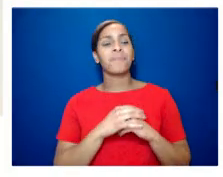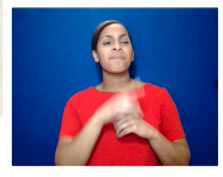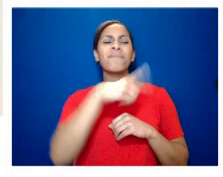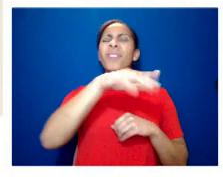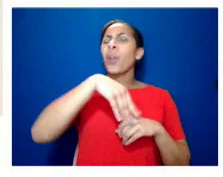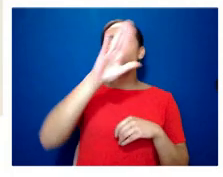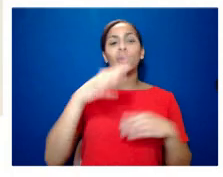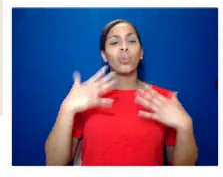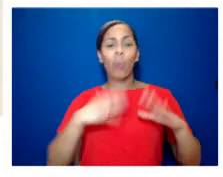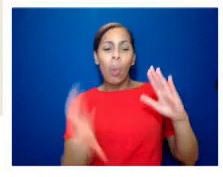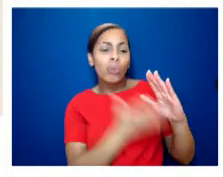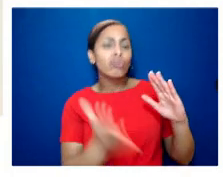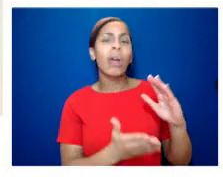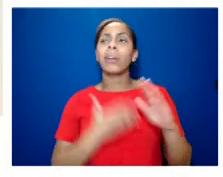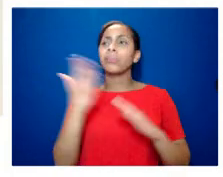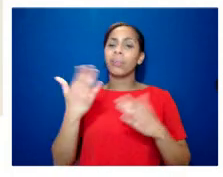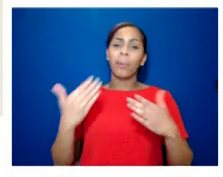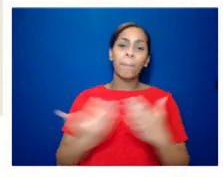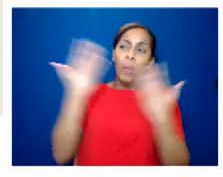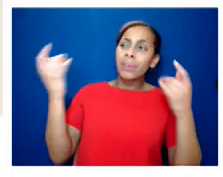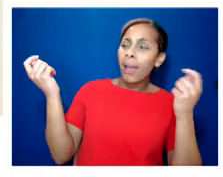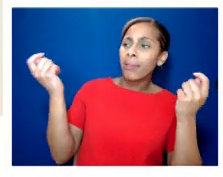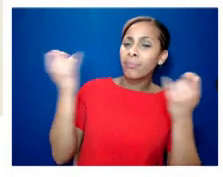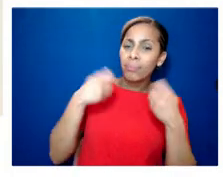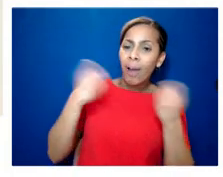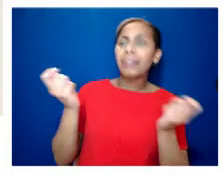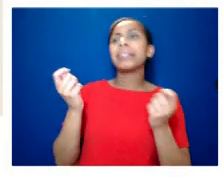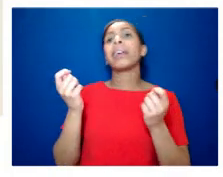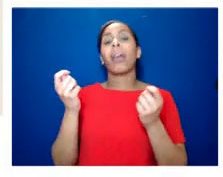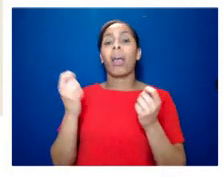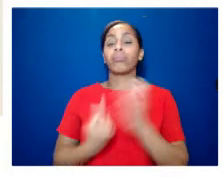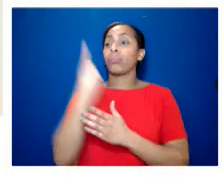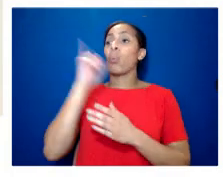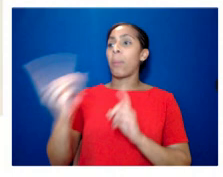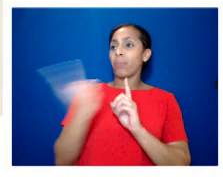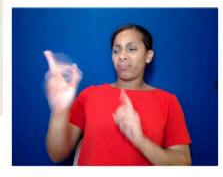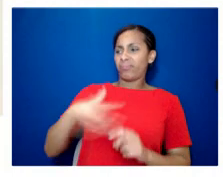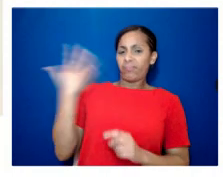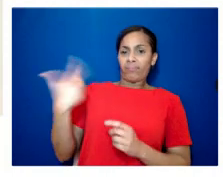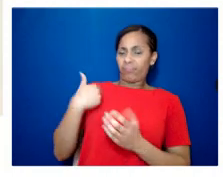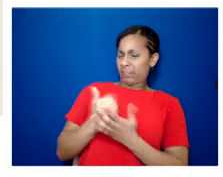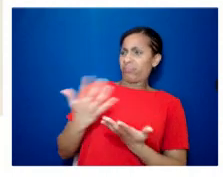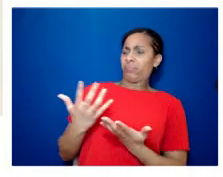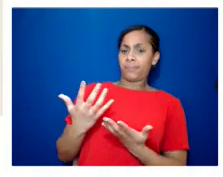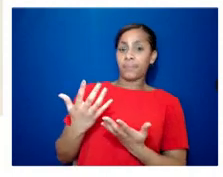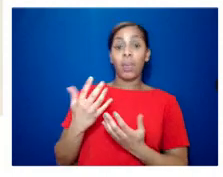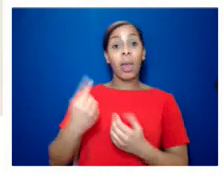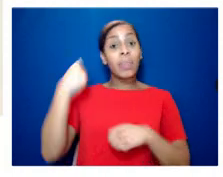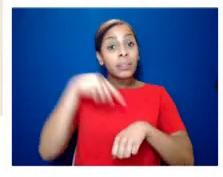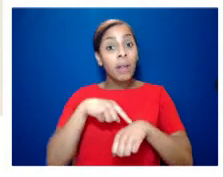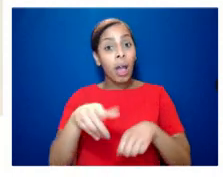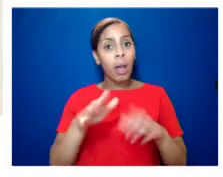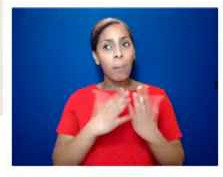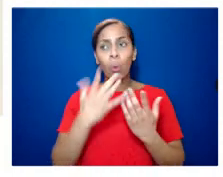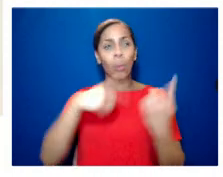and they encounter homophobia from a woman in the street now part of the book um which attracted quite a lot of criticism is is that